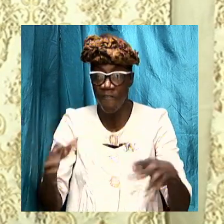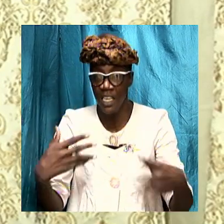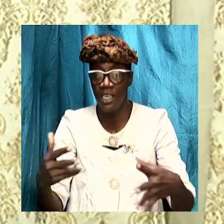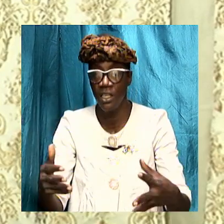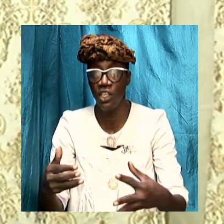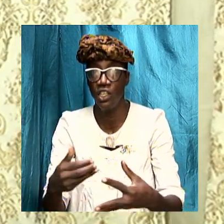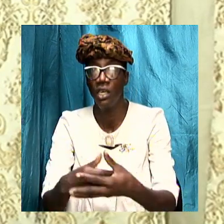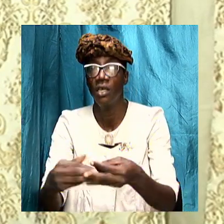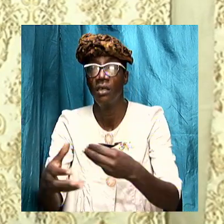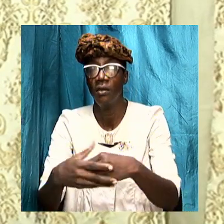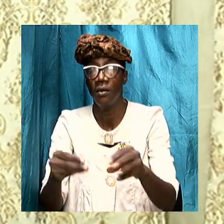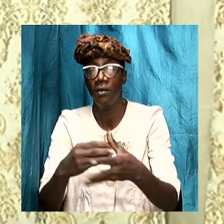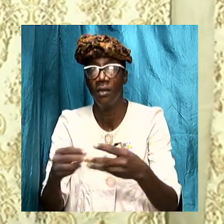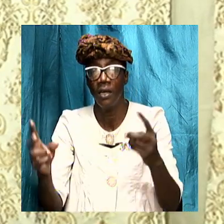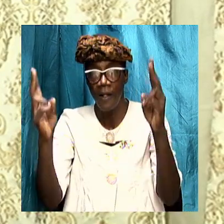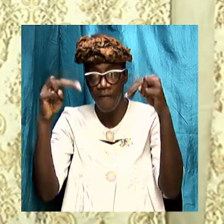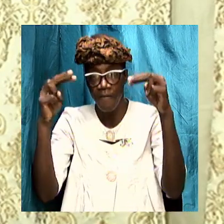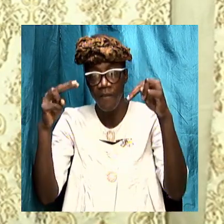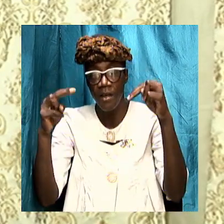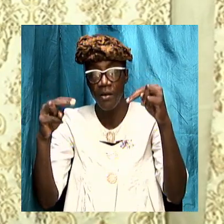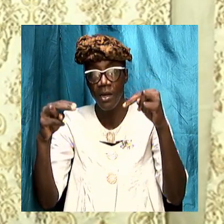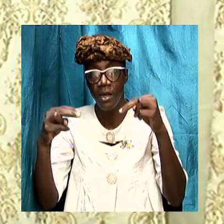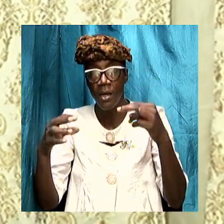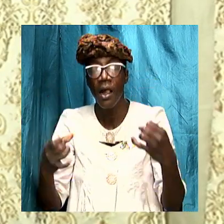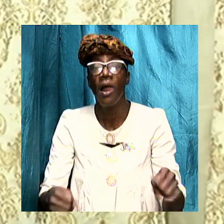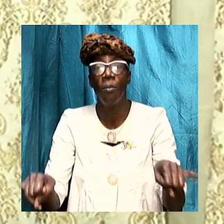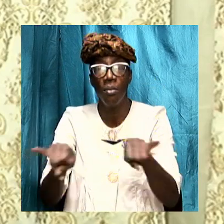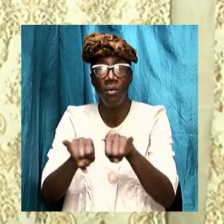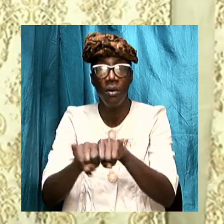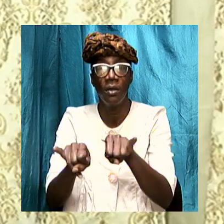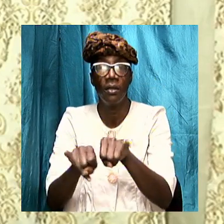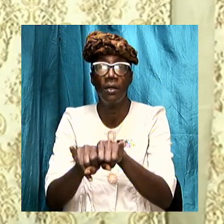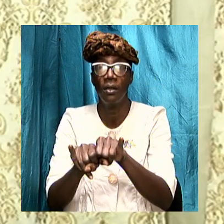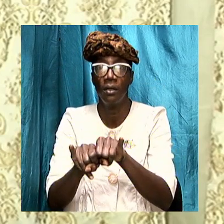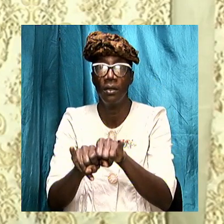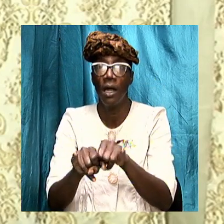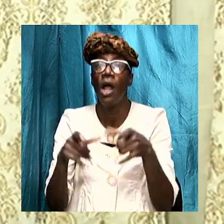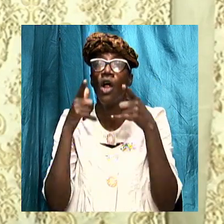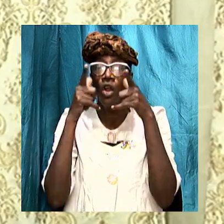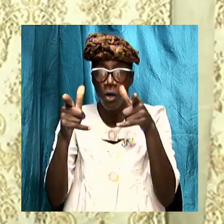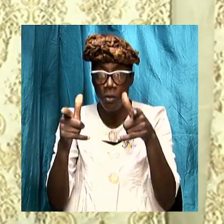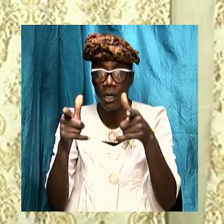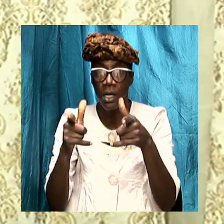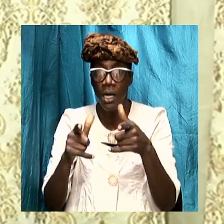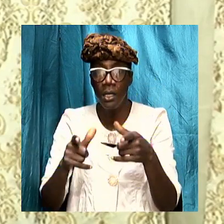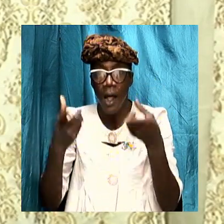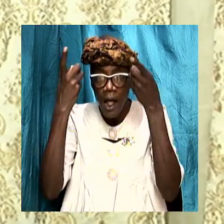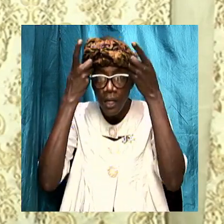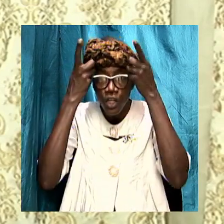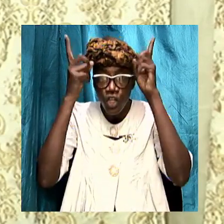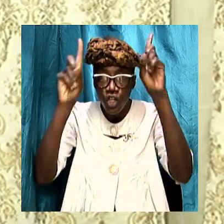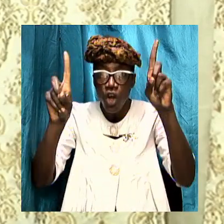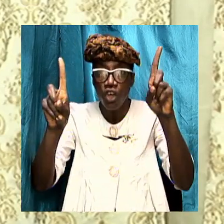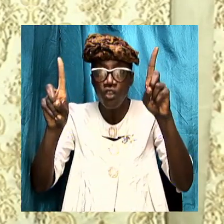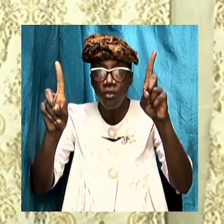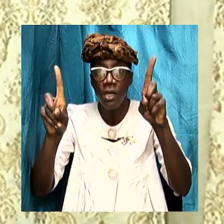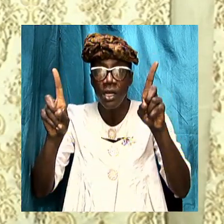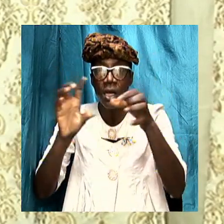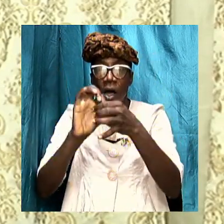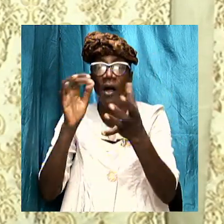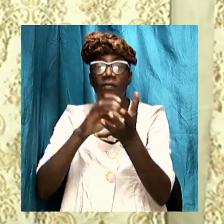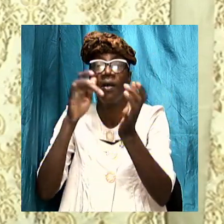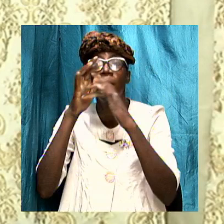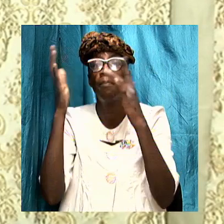a very profound series looking at doctrines the doctrine of the Bible